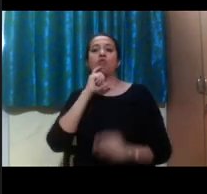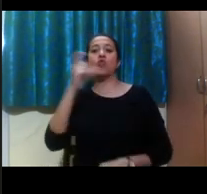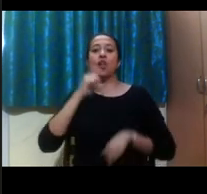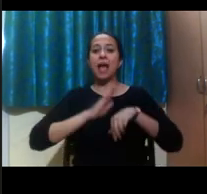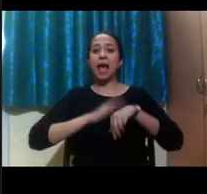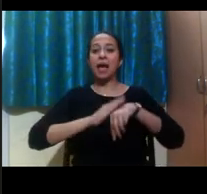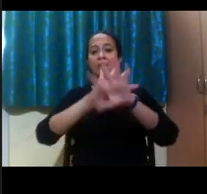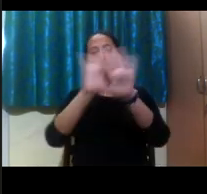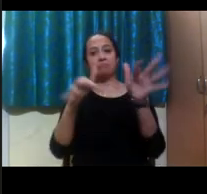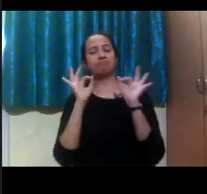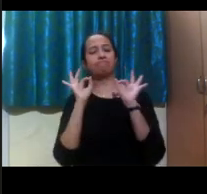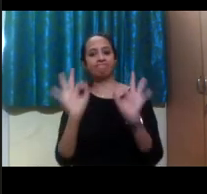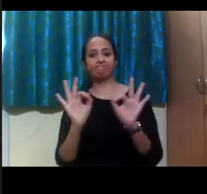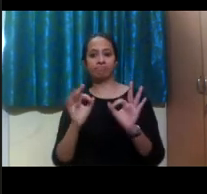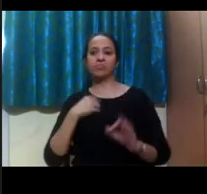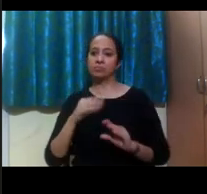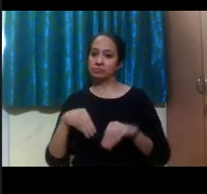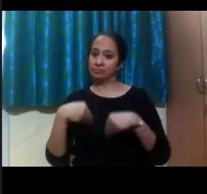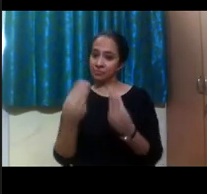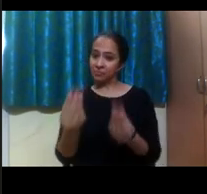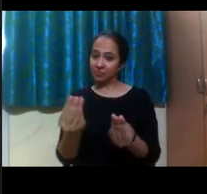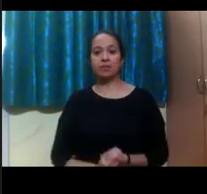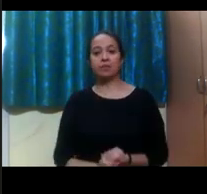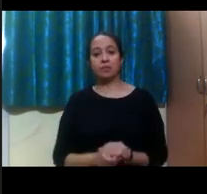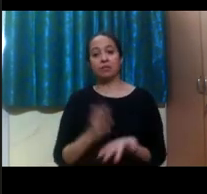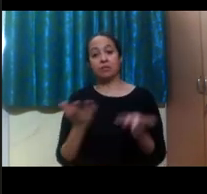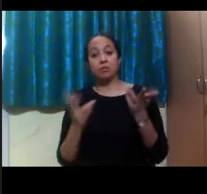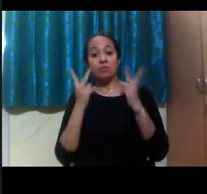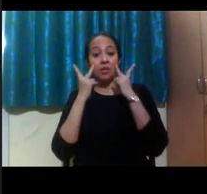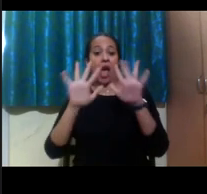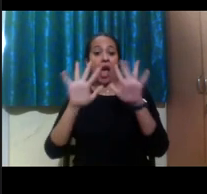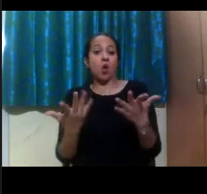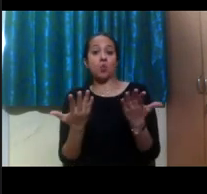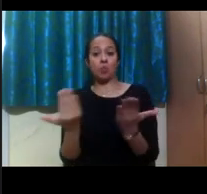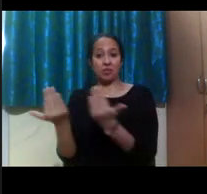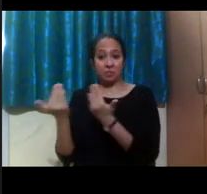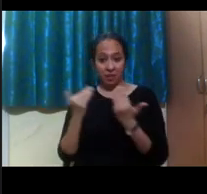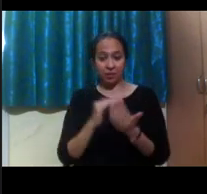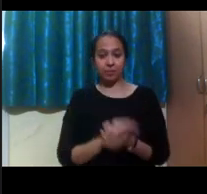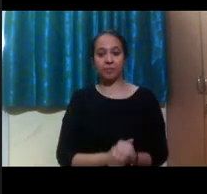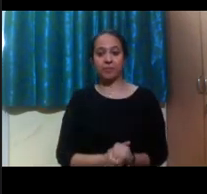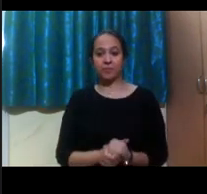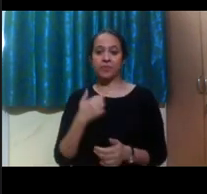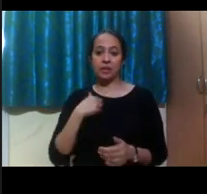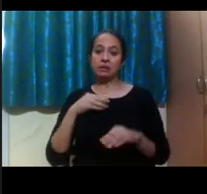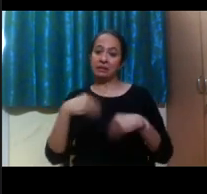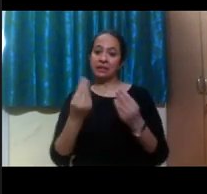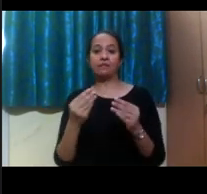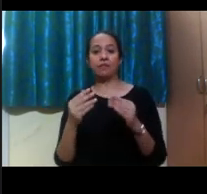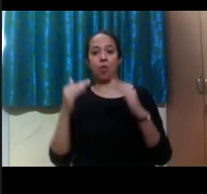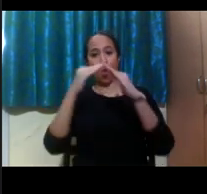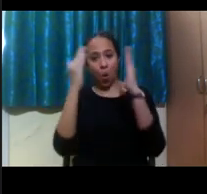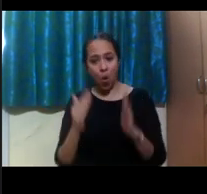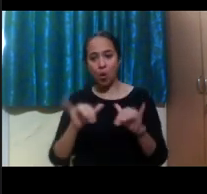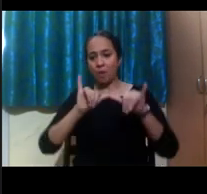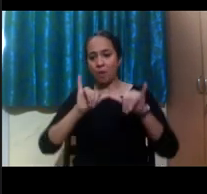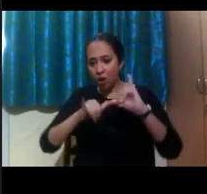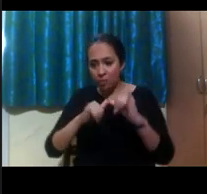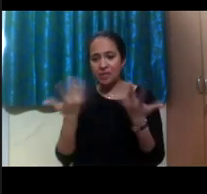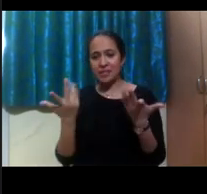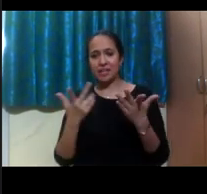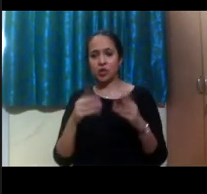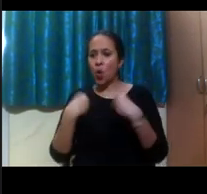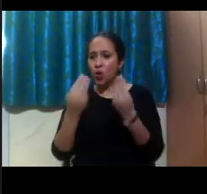talk about that here at the end about how that might work. But also when we are providing you accommodations, we also collaborate with